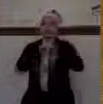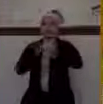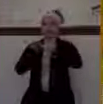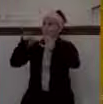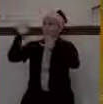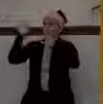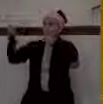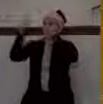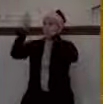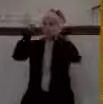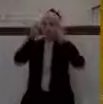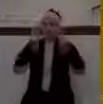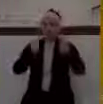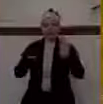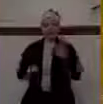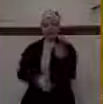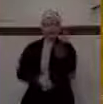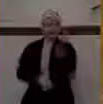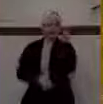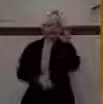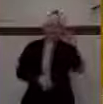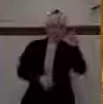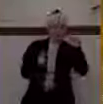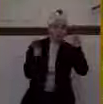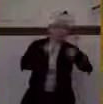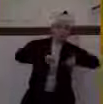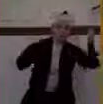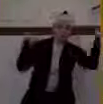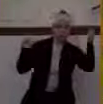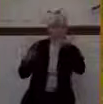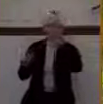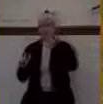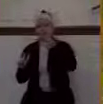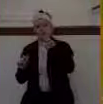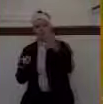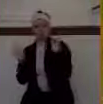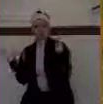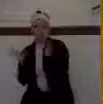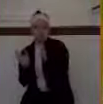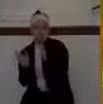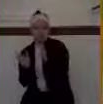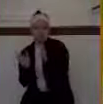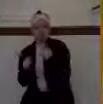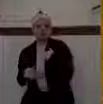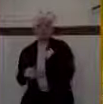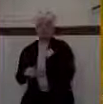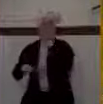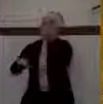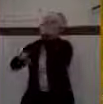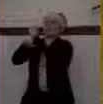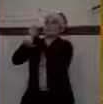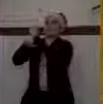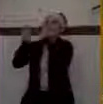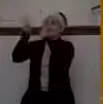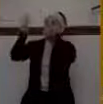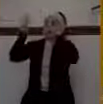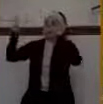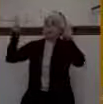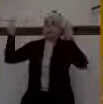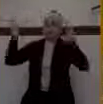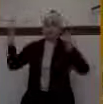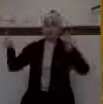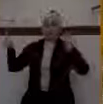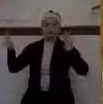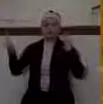of these were large shields. 300 of these were small shields and they were put on display in a beautiful way lined along the walls